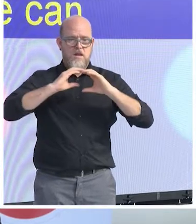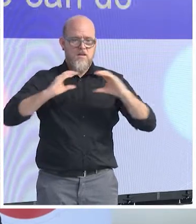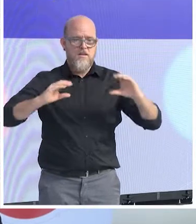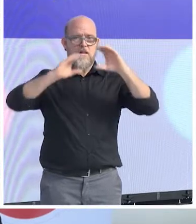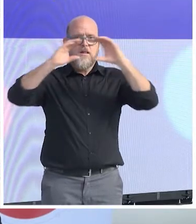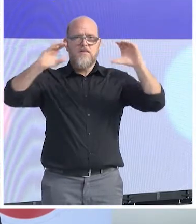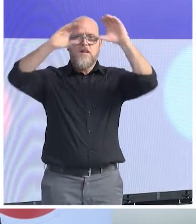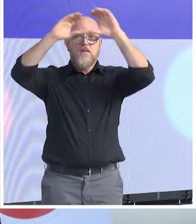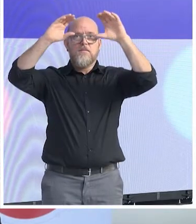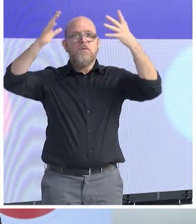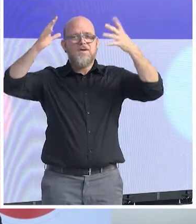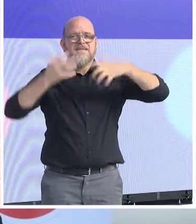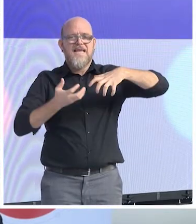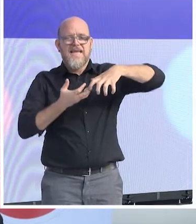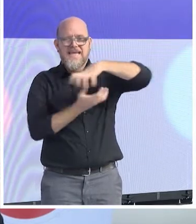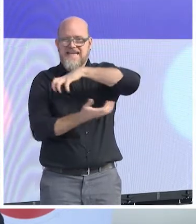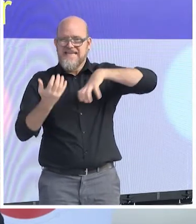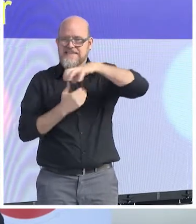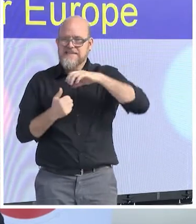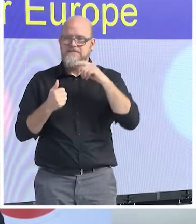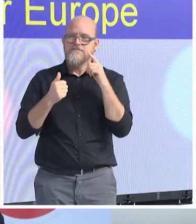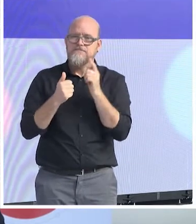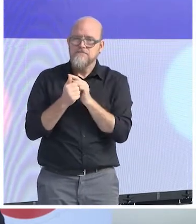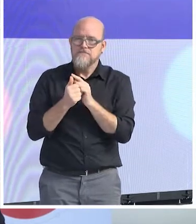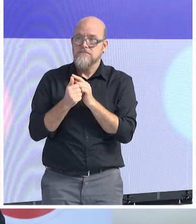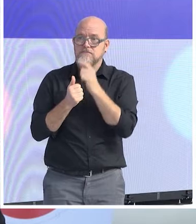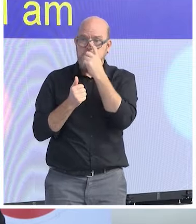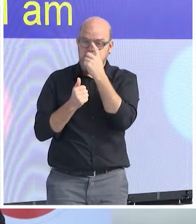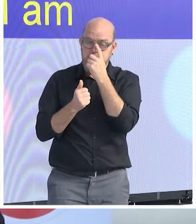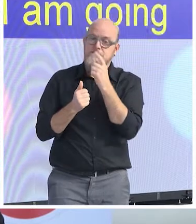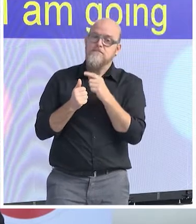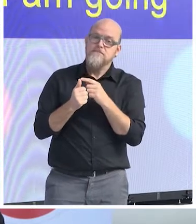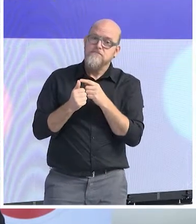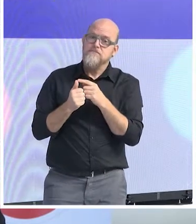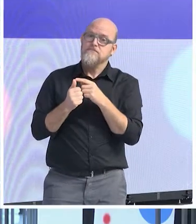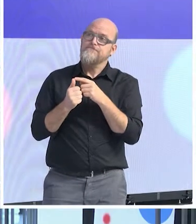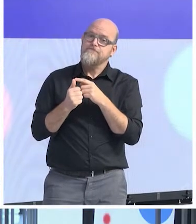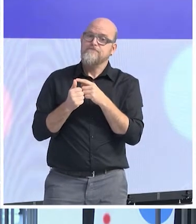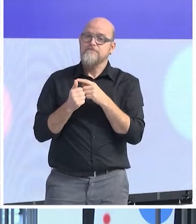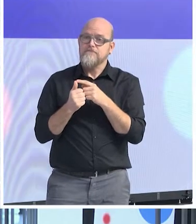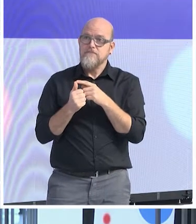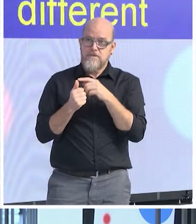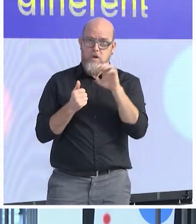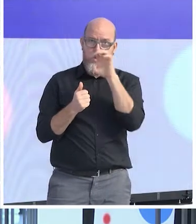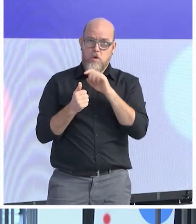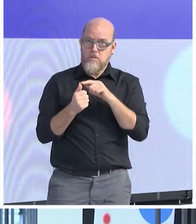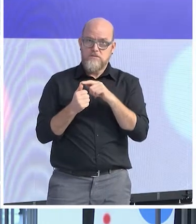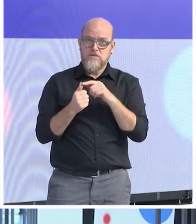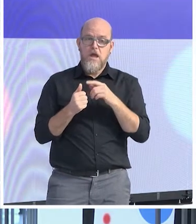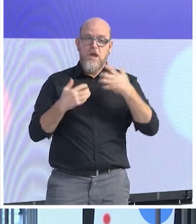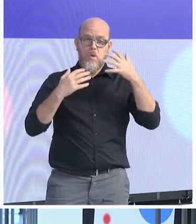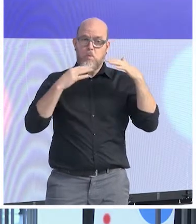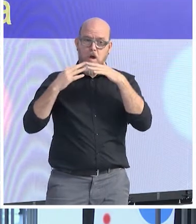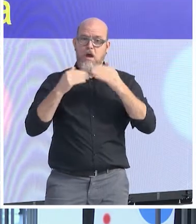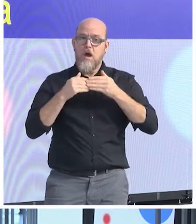is the post-war Europe, and post-war Europe, I'm going to use post-war in two different senses. Europe was a post-war project,